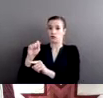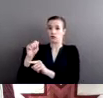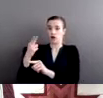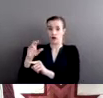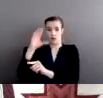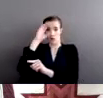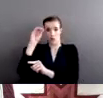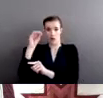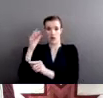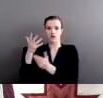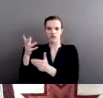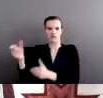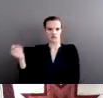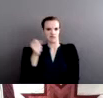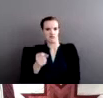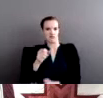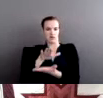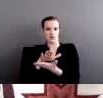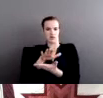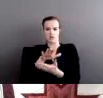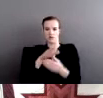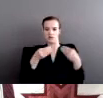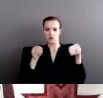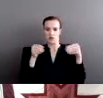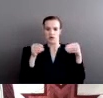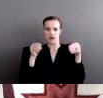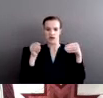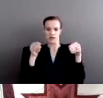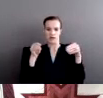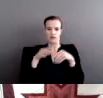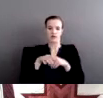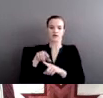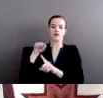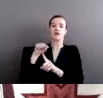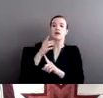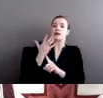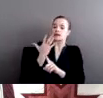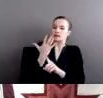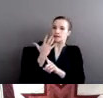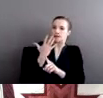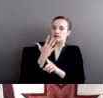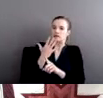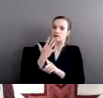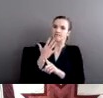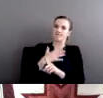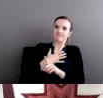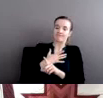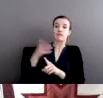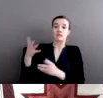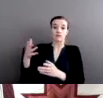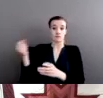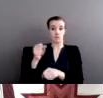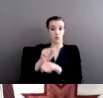this store to learn and to get some skills. But unfortunately, the white manager of this store